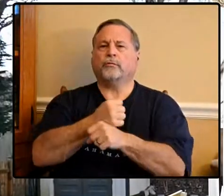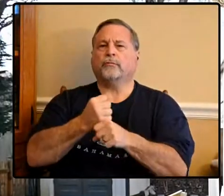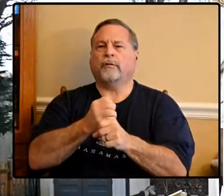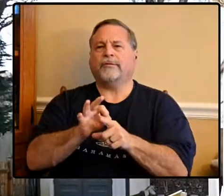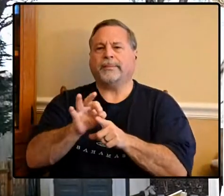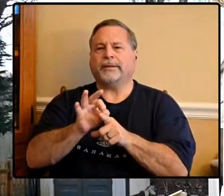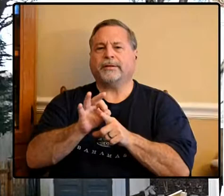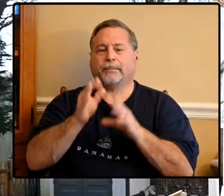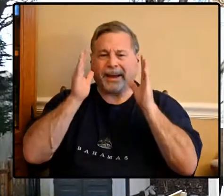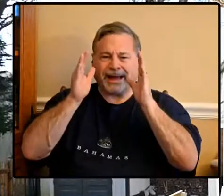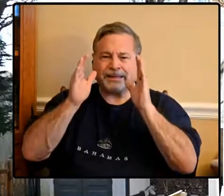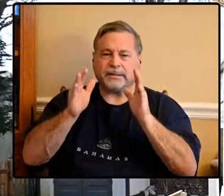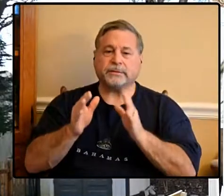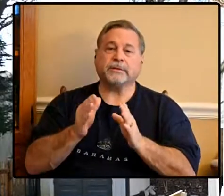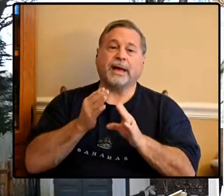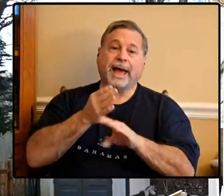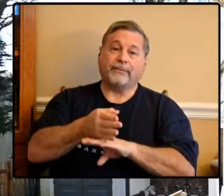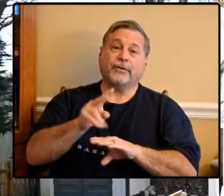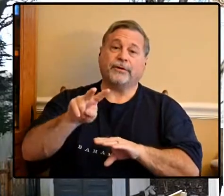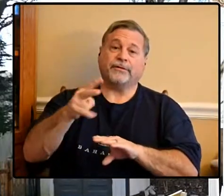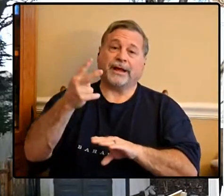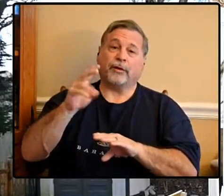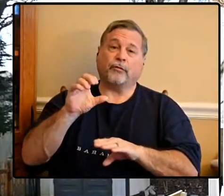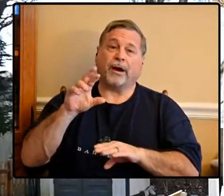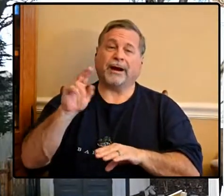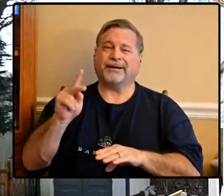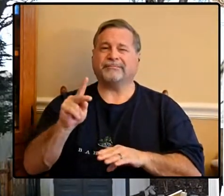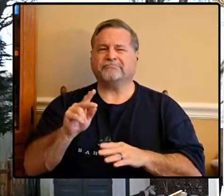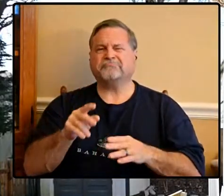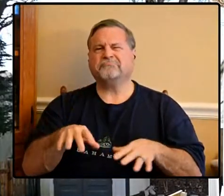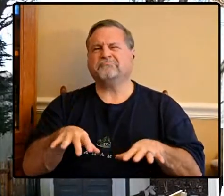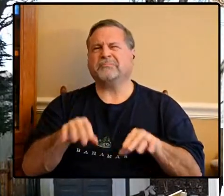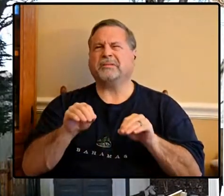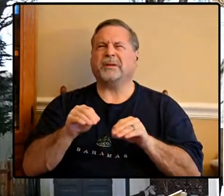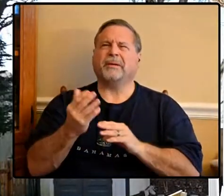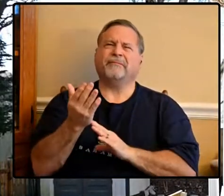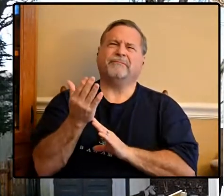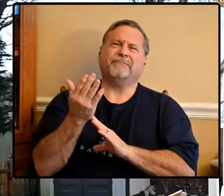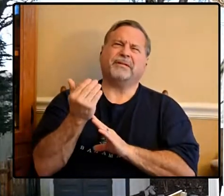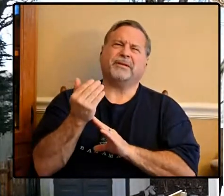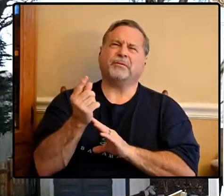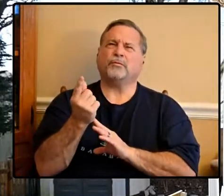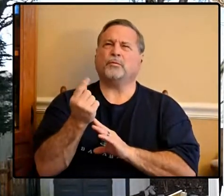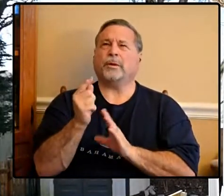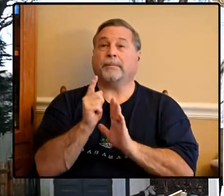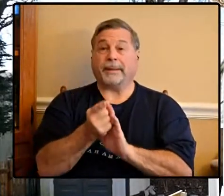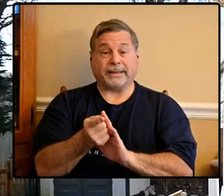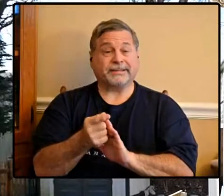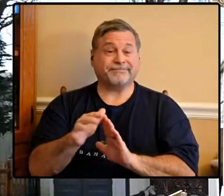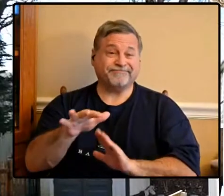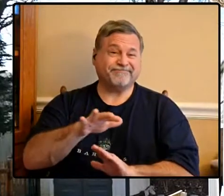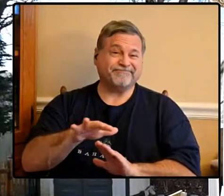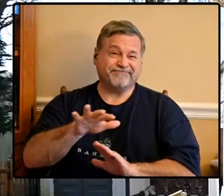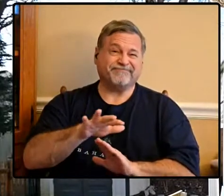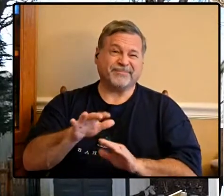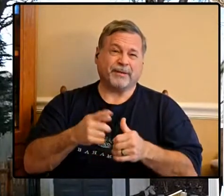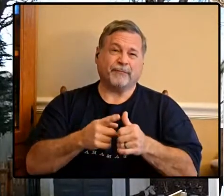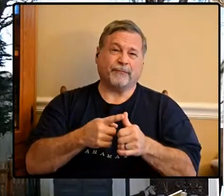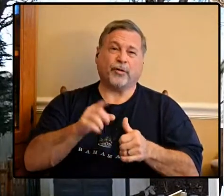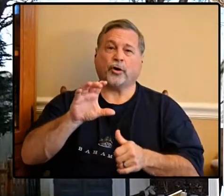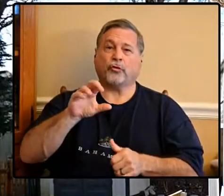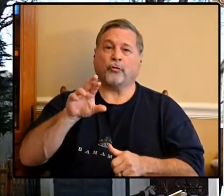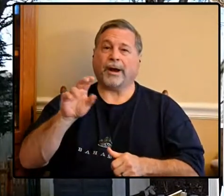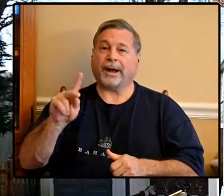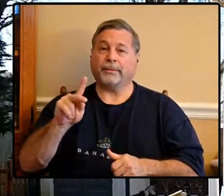attention after that second crack and that takes about I'd say 15 to 20 minutes to get to that first crack stage but